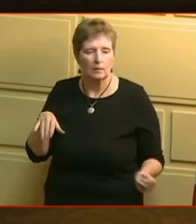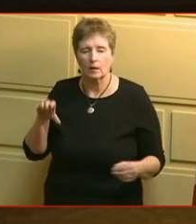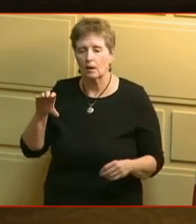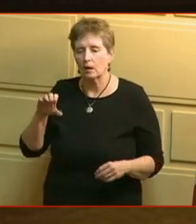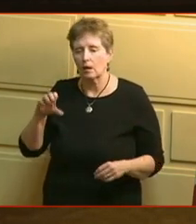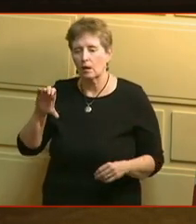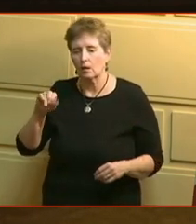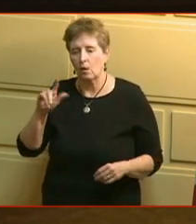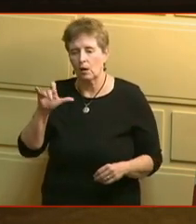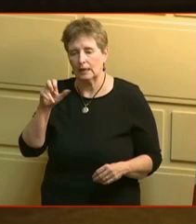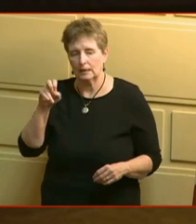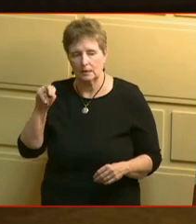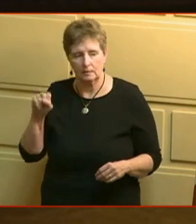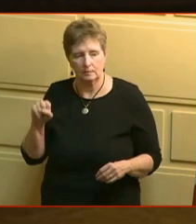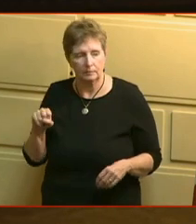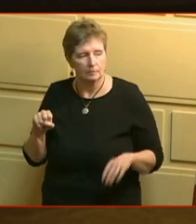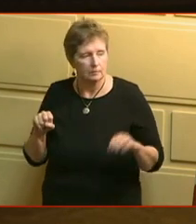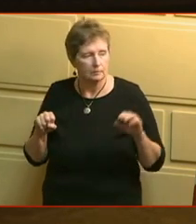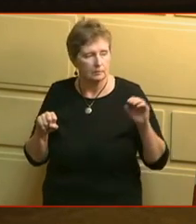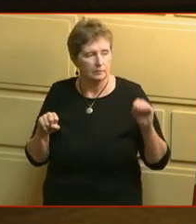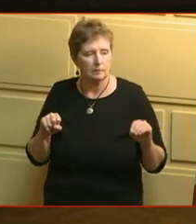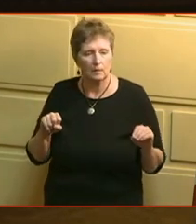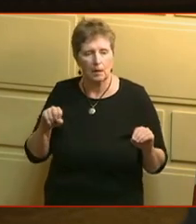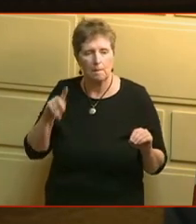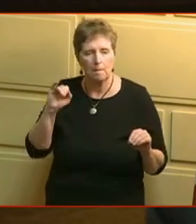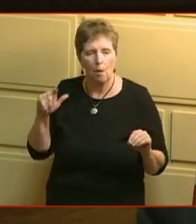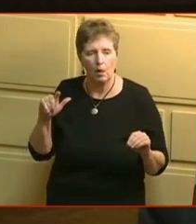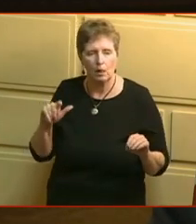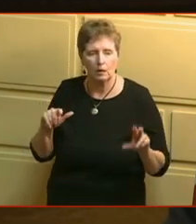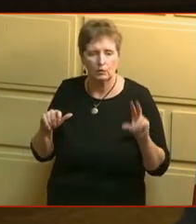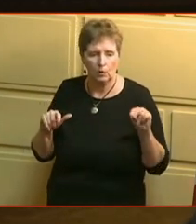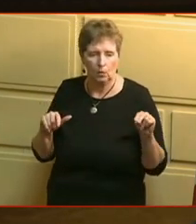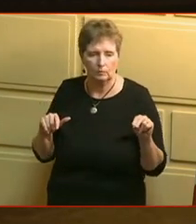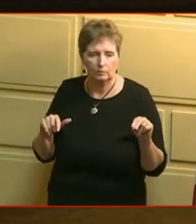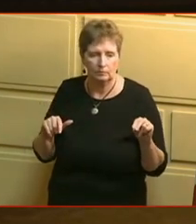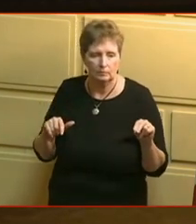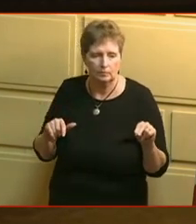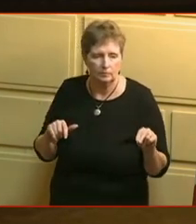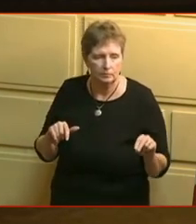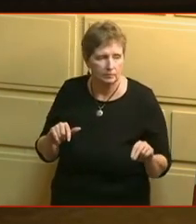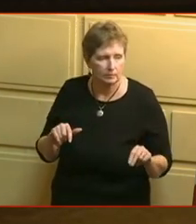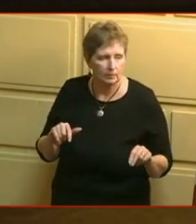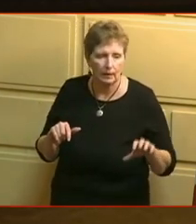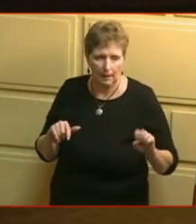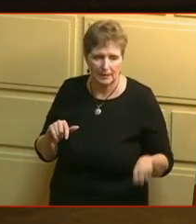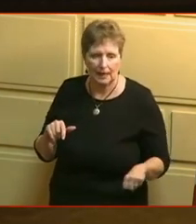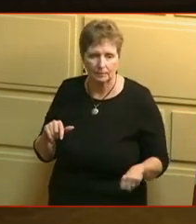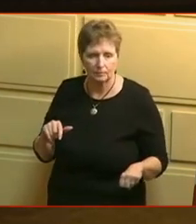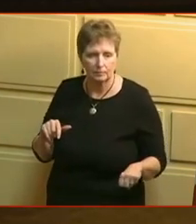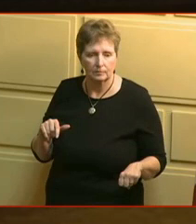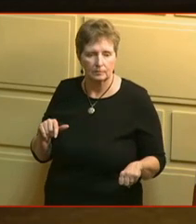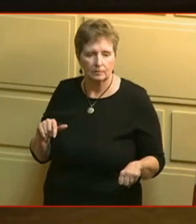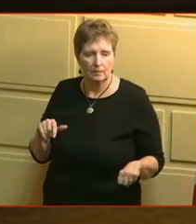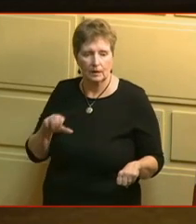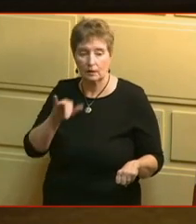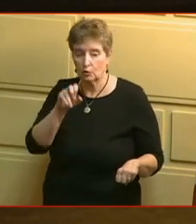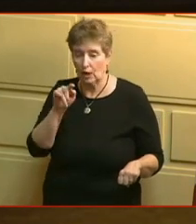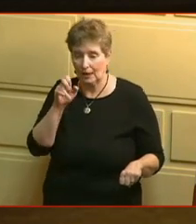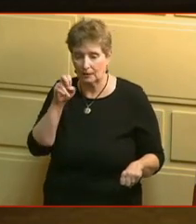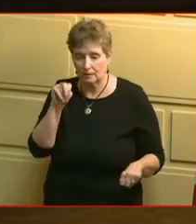representative Paul representative abstain representative Jack